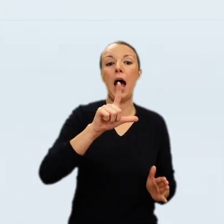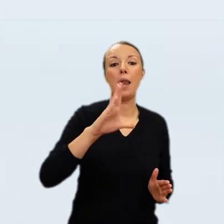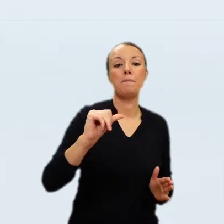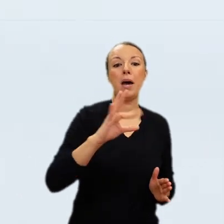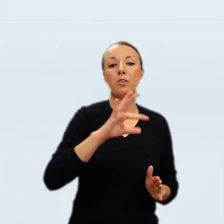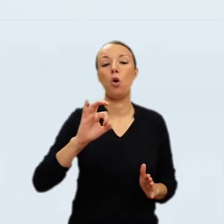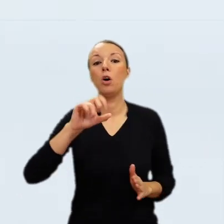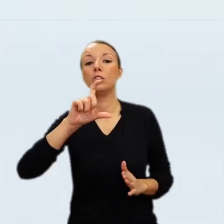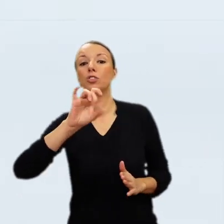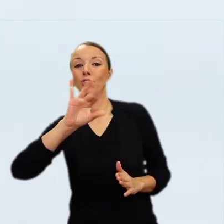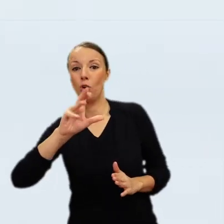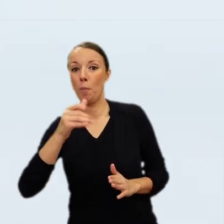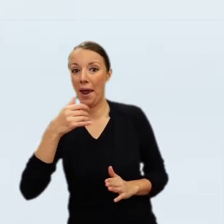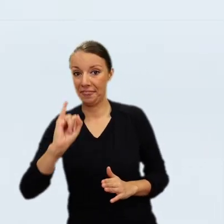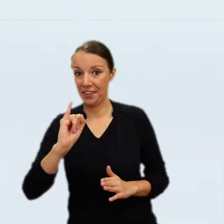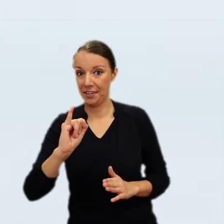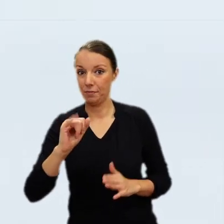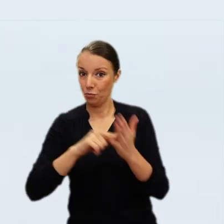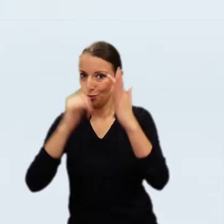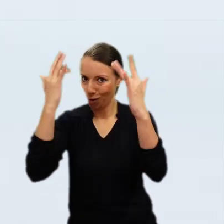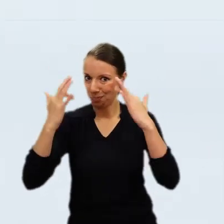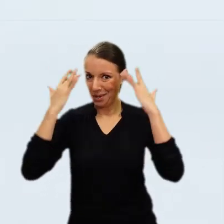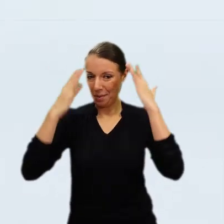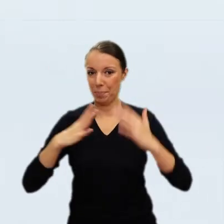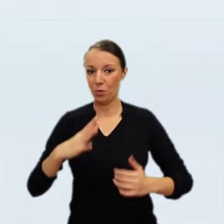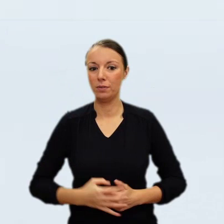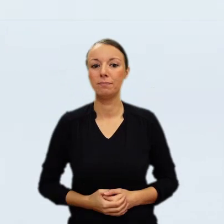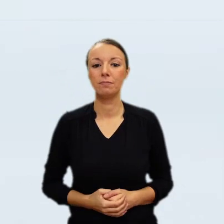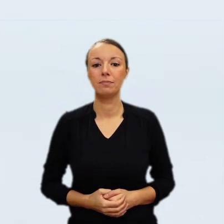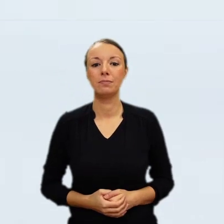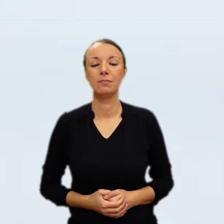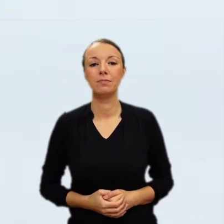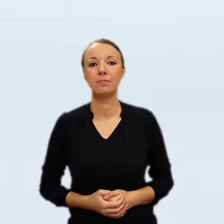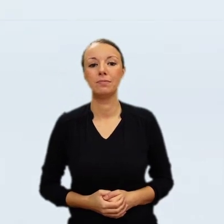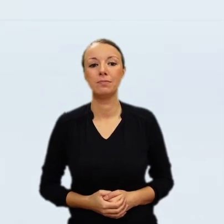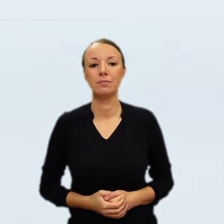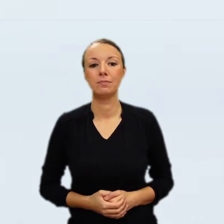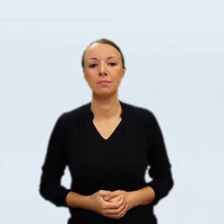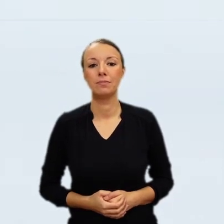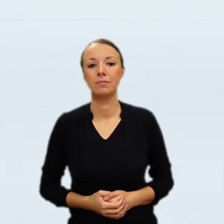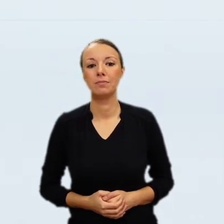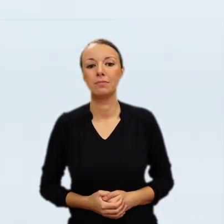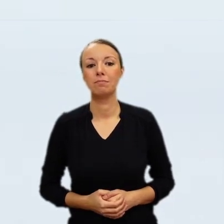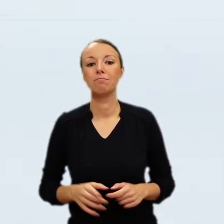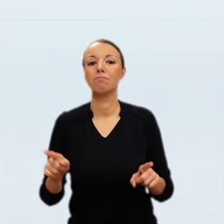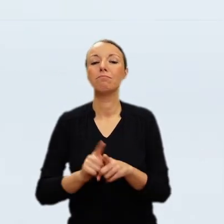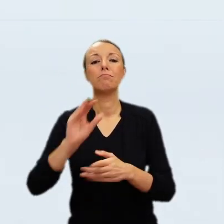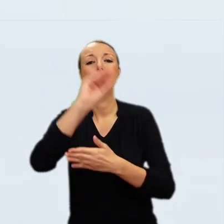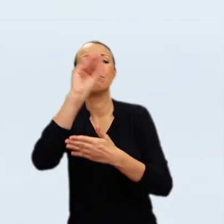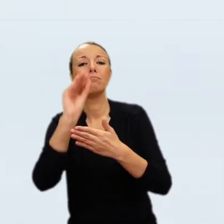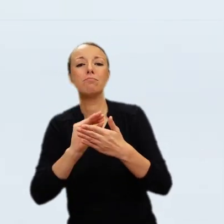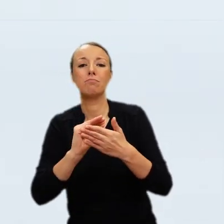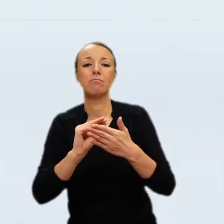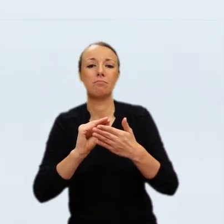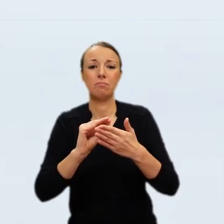began to focus on themes related to the history of their homeland. When disaster overtook the Commonwealth,